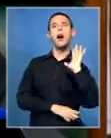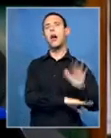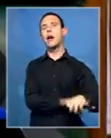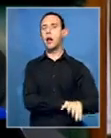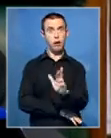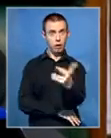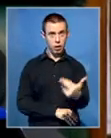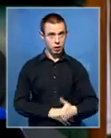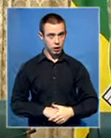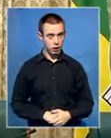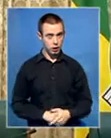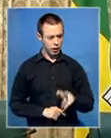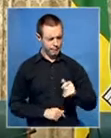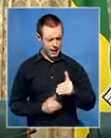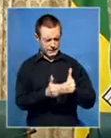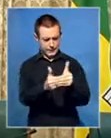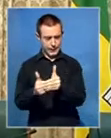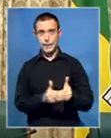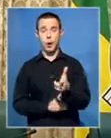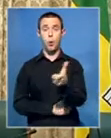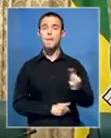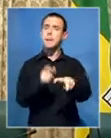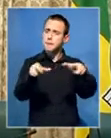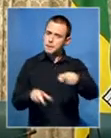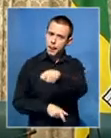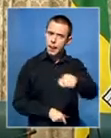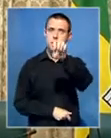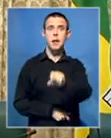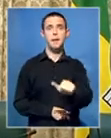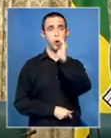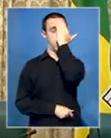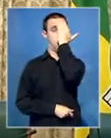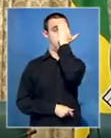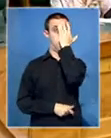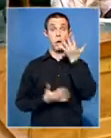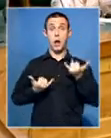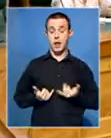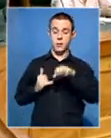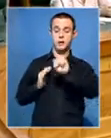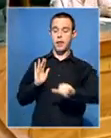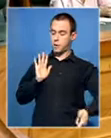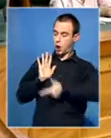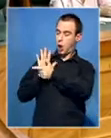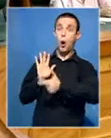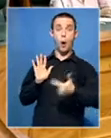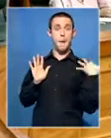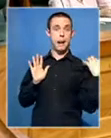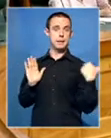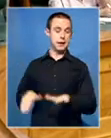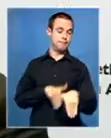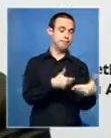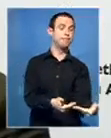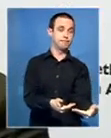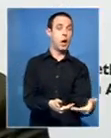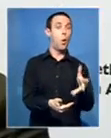that weapon commits and takes a life. Technical amendments to the act are on the minister's table and will be tabled early next